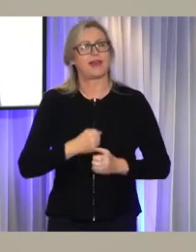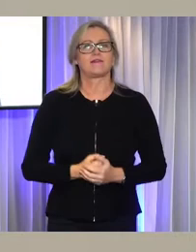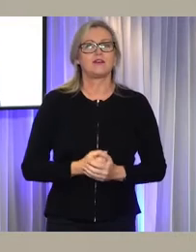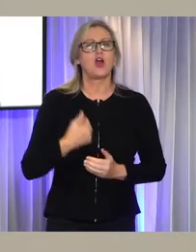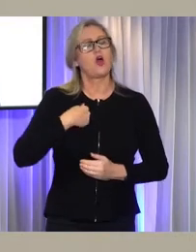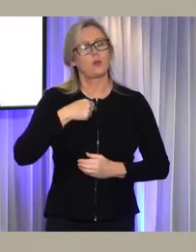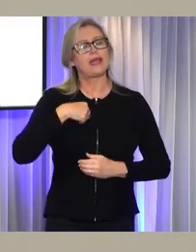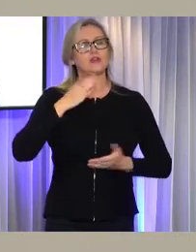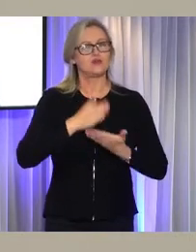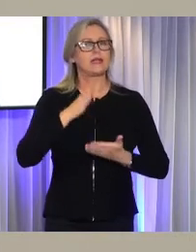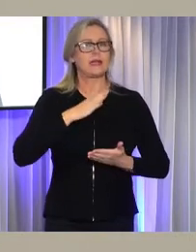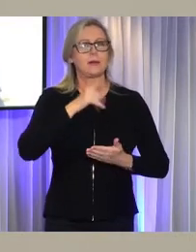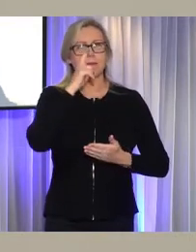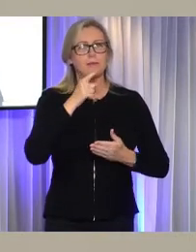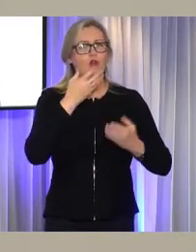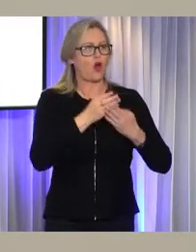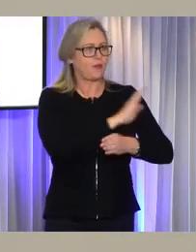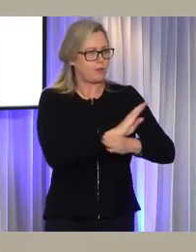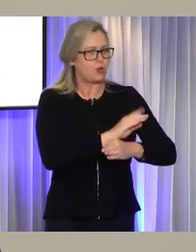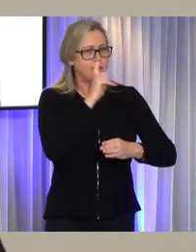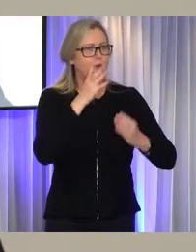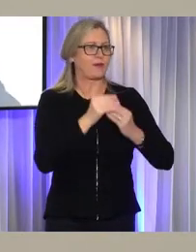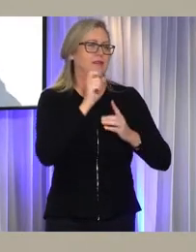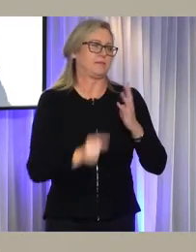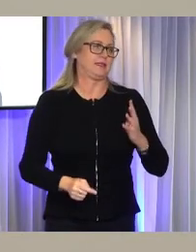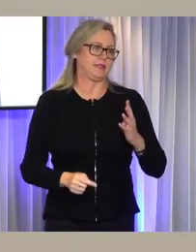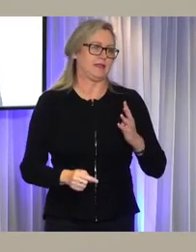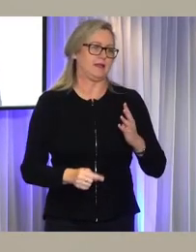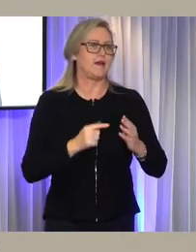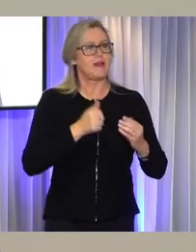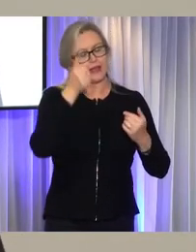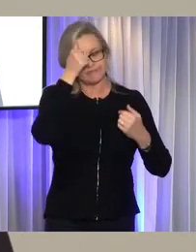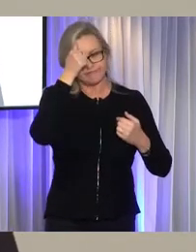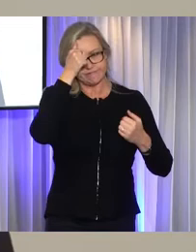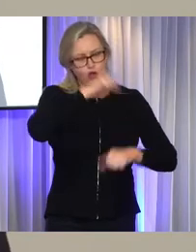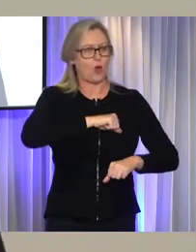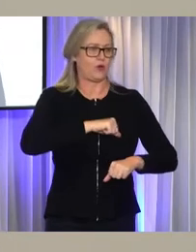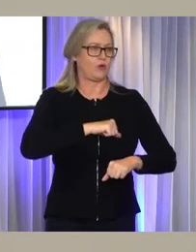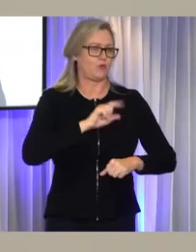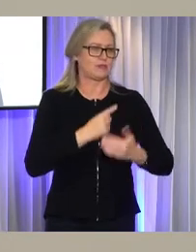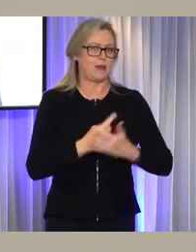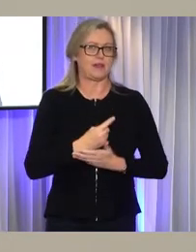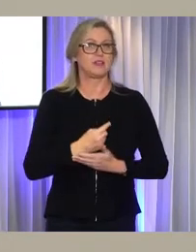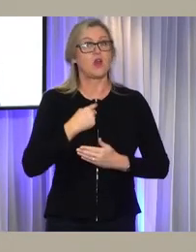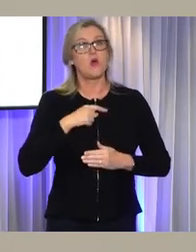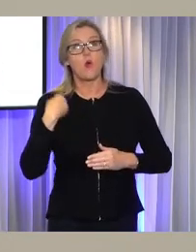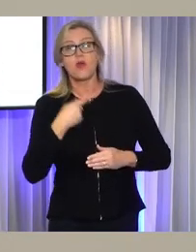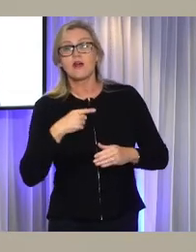represented by their own. This is a journey to a better NDIS is one that we're all on together.